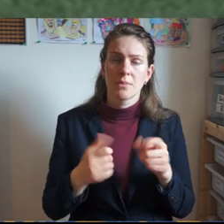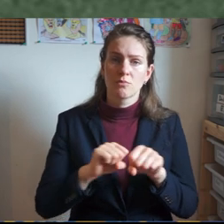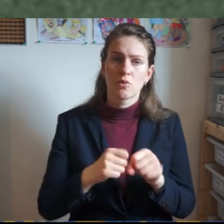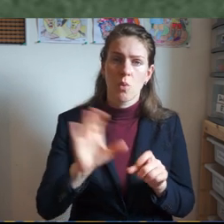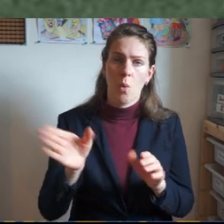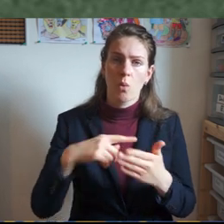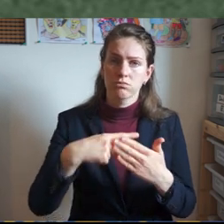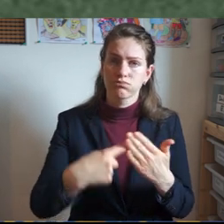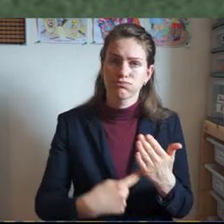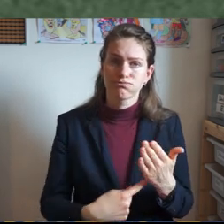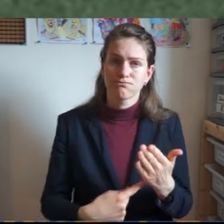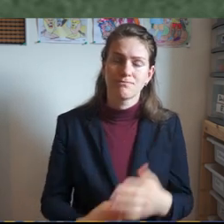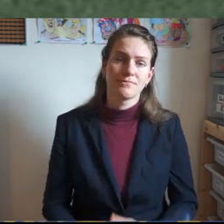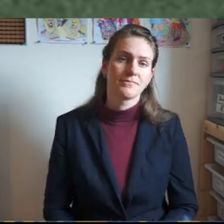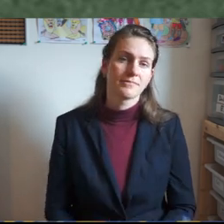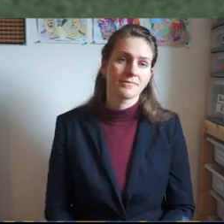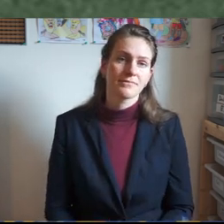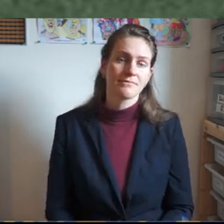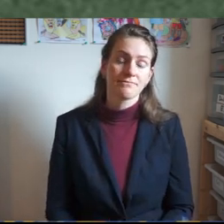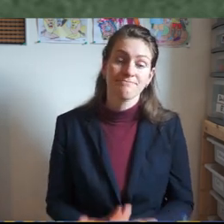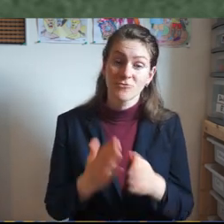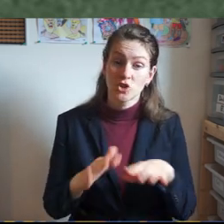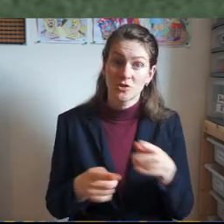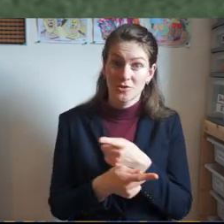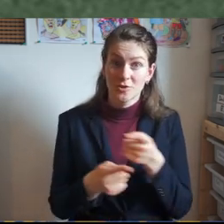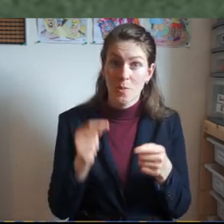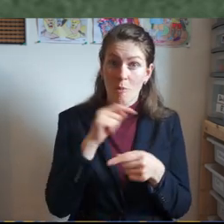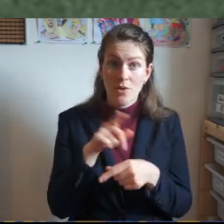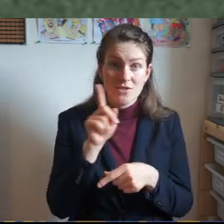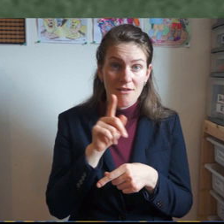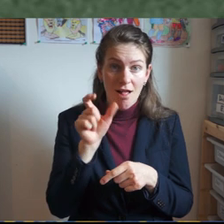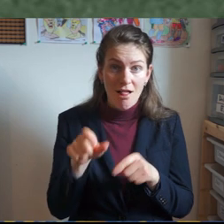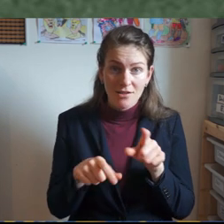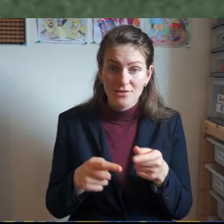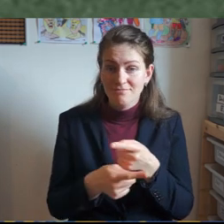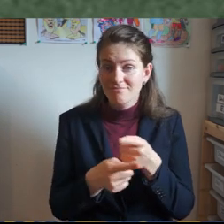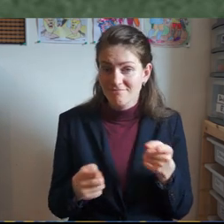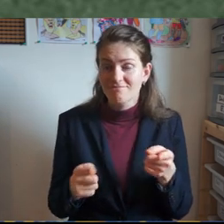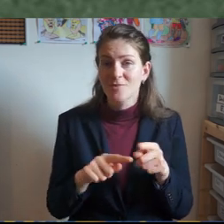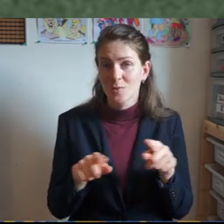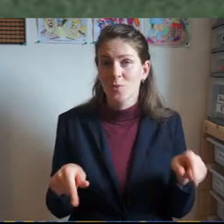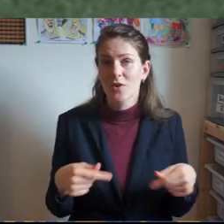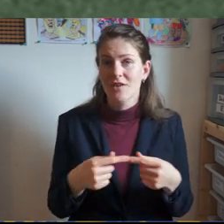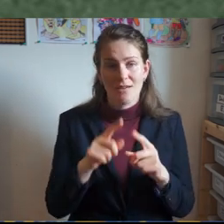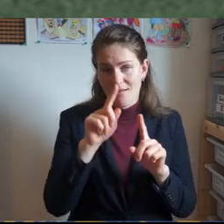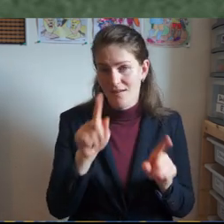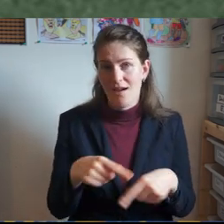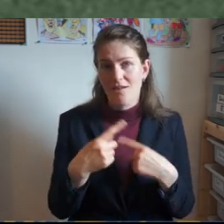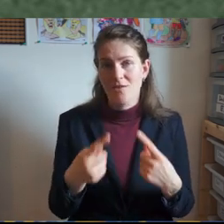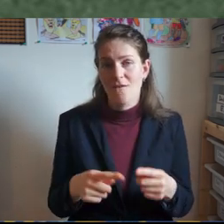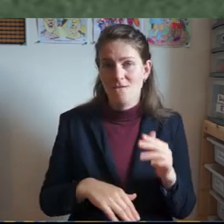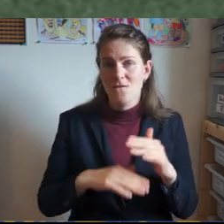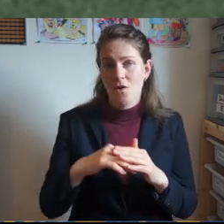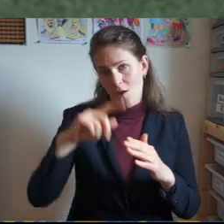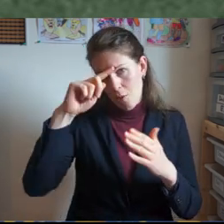boys and girls we cannot fully obey God's commandments if we are